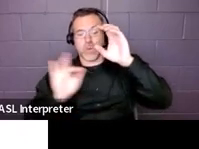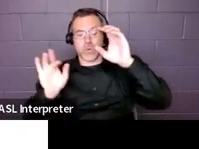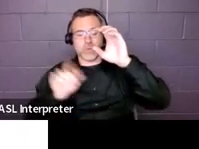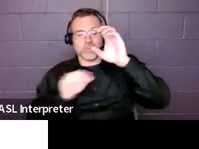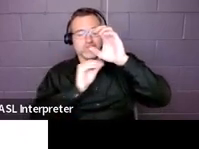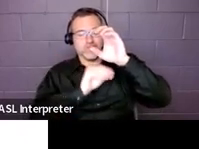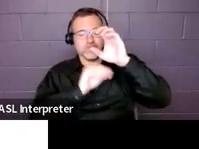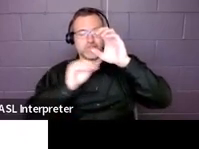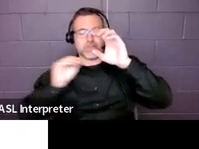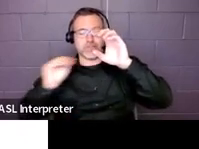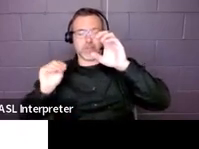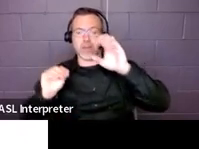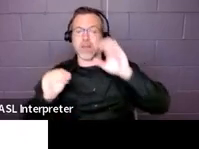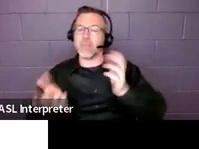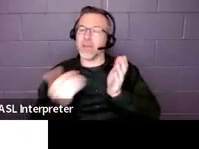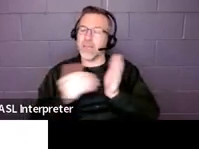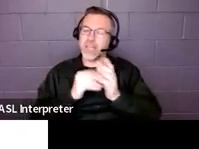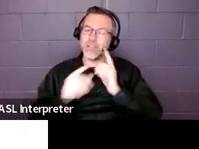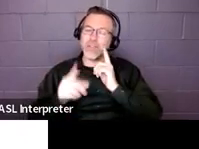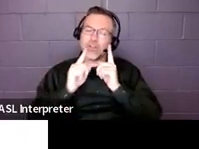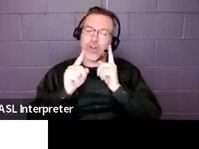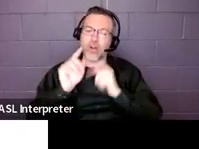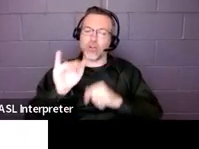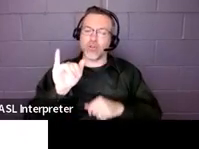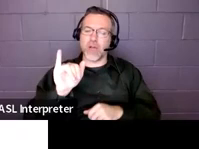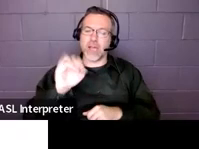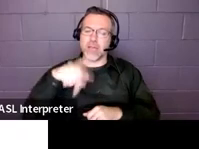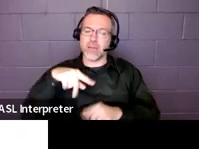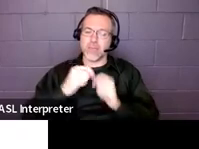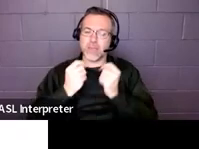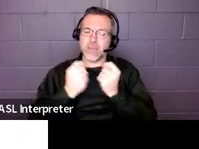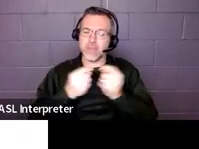again, talk to your IEP team about what they would prefer to see.